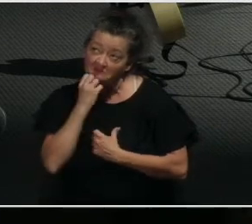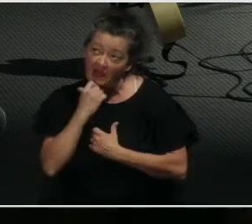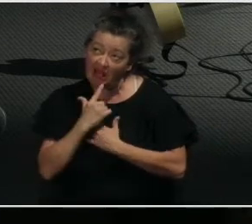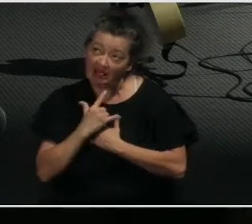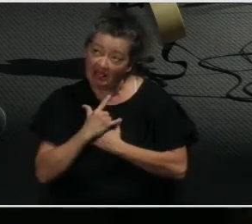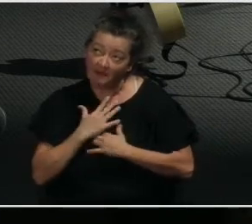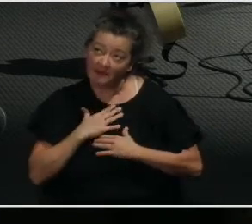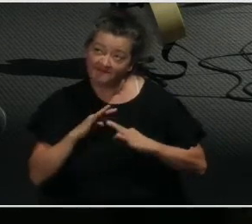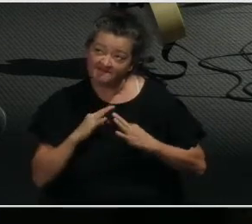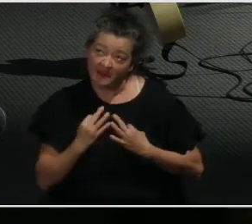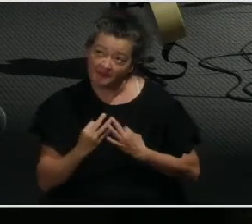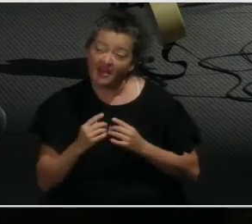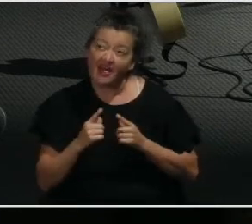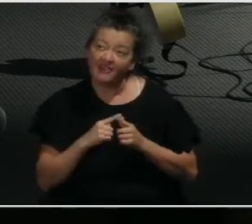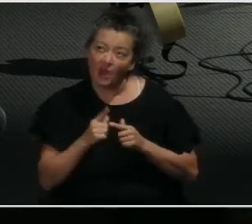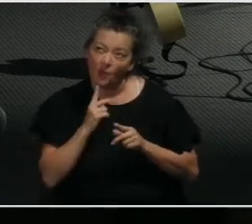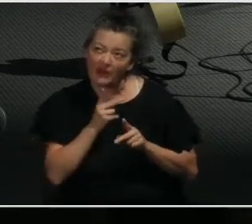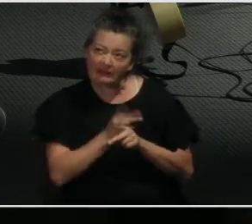my grandmother die.